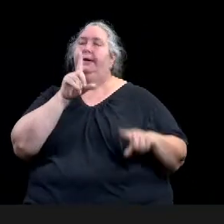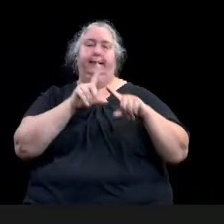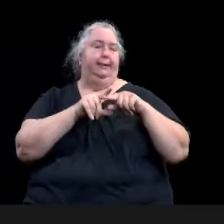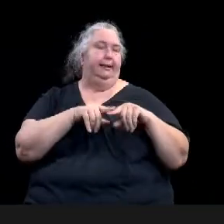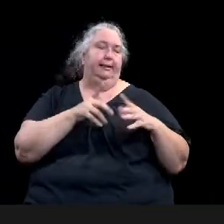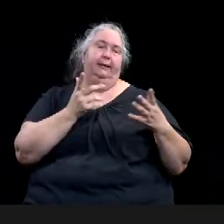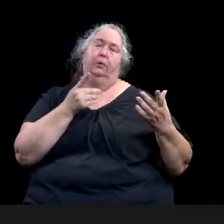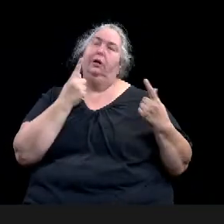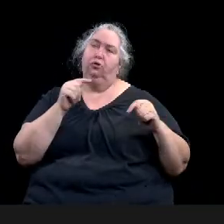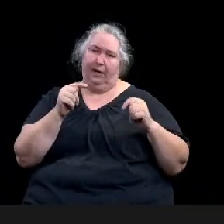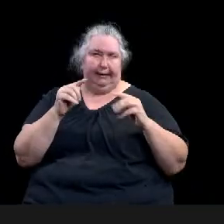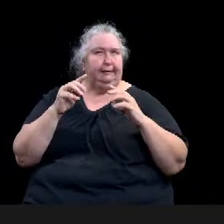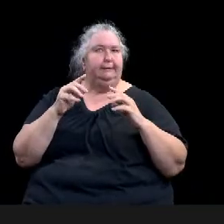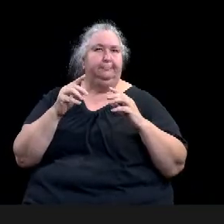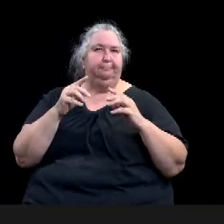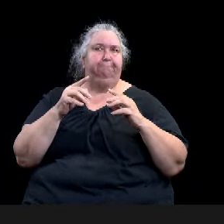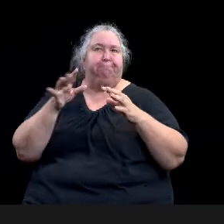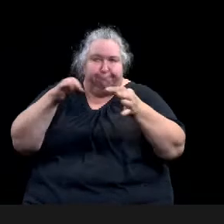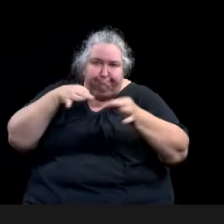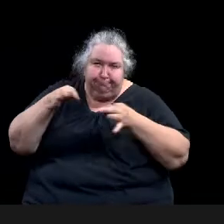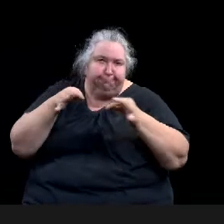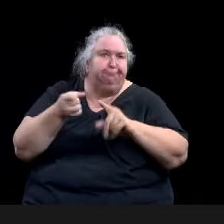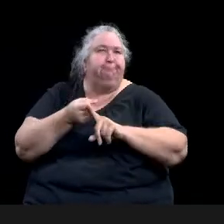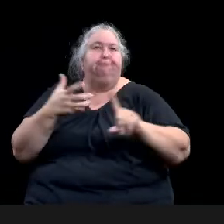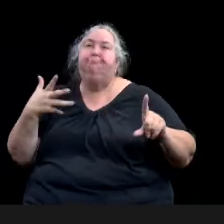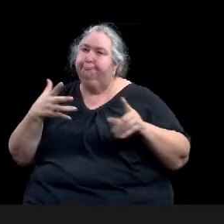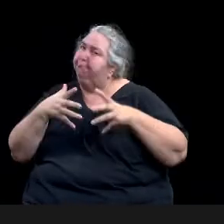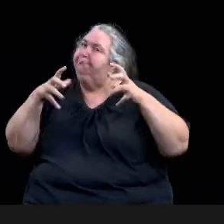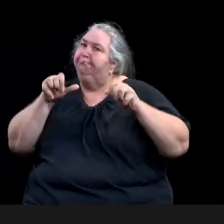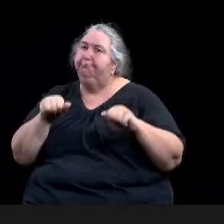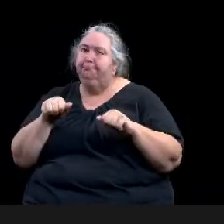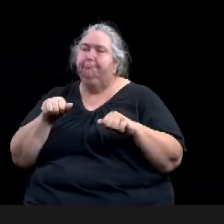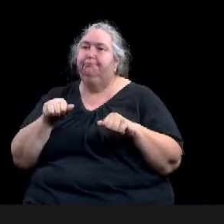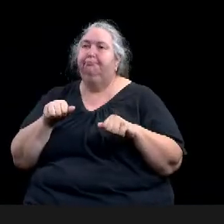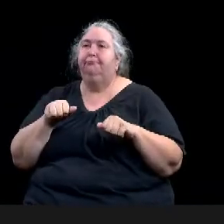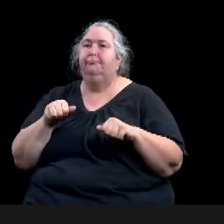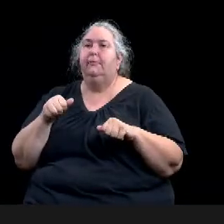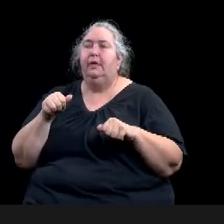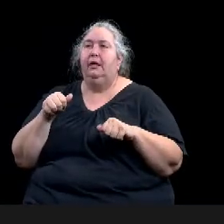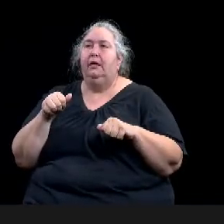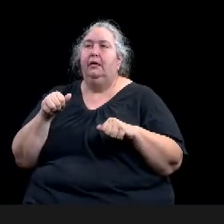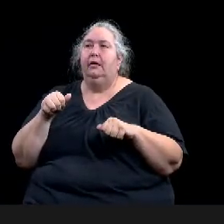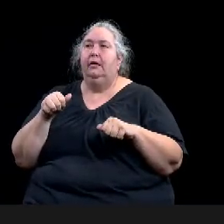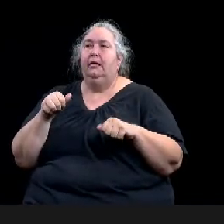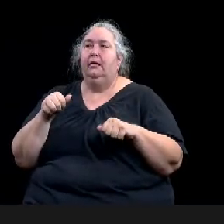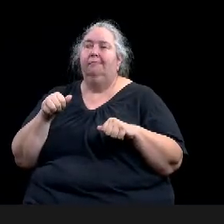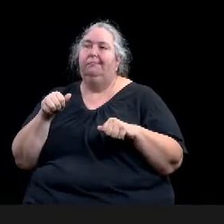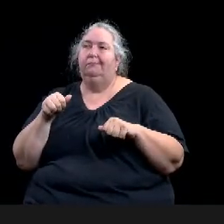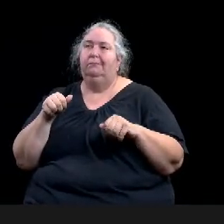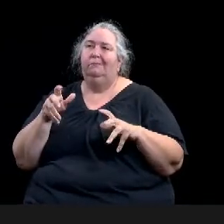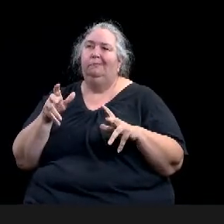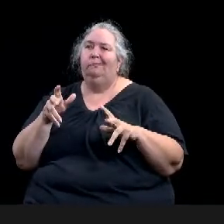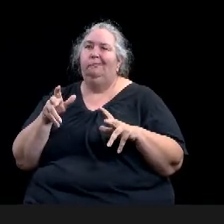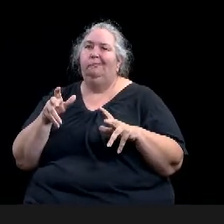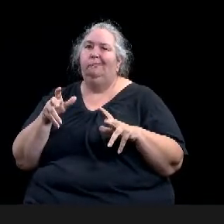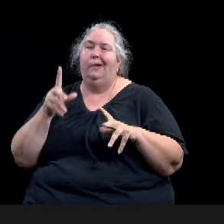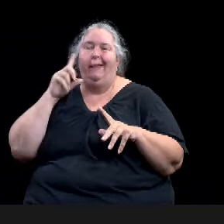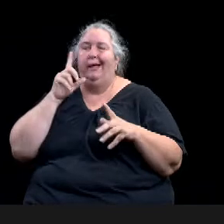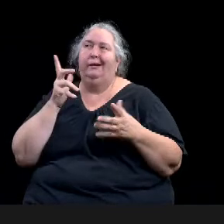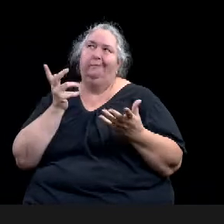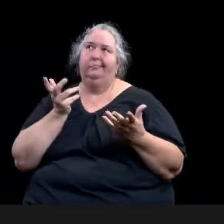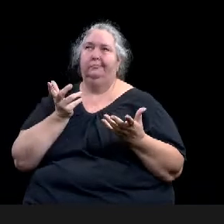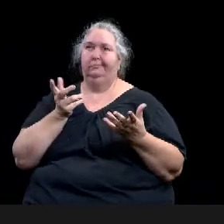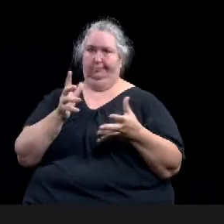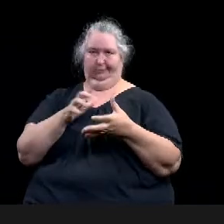um, on whether these are, are, people that have had experience in the business or this is their first time operating